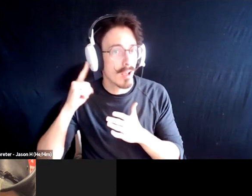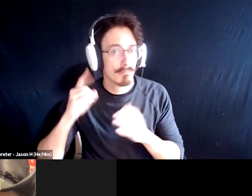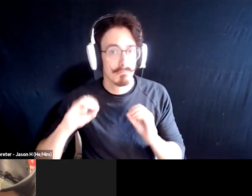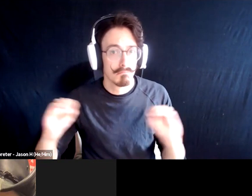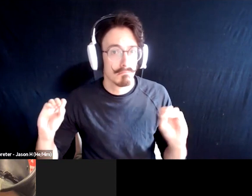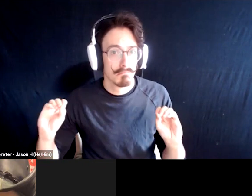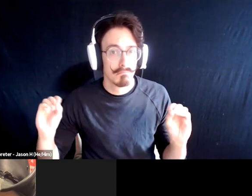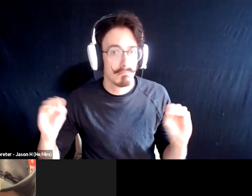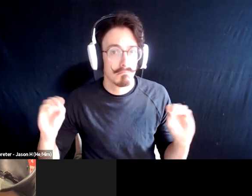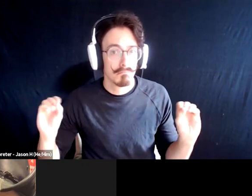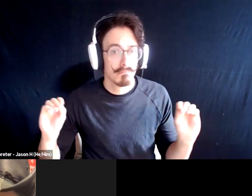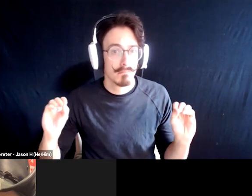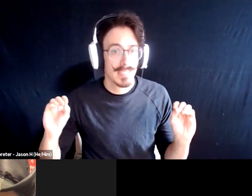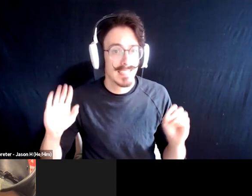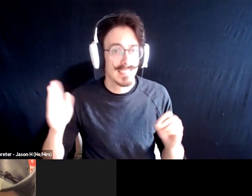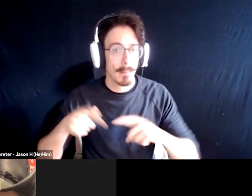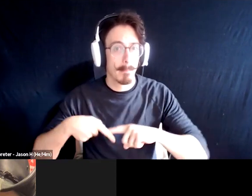Shoot, now you're paused.